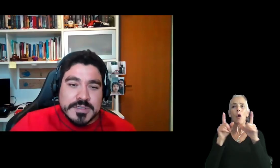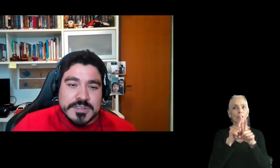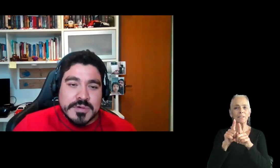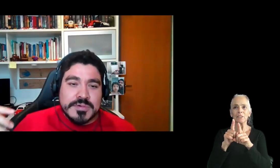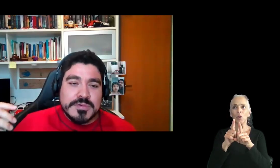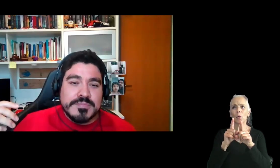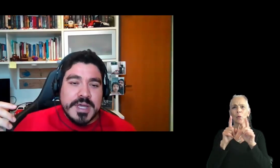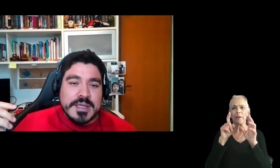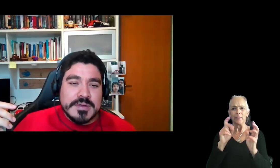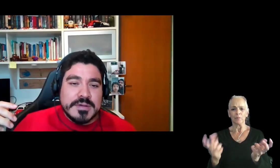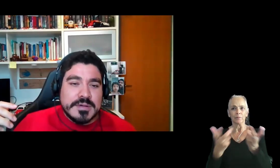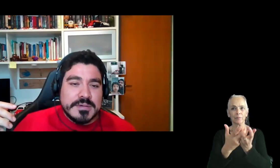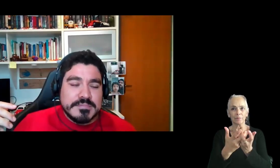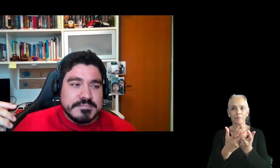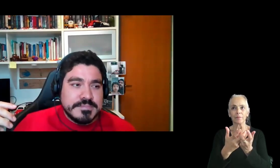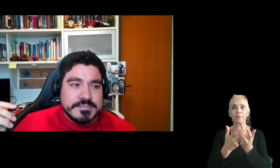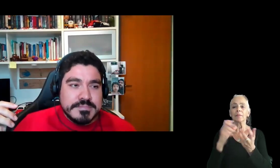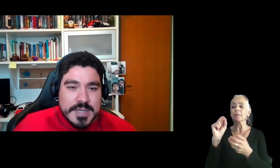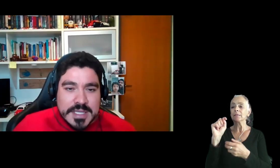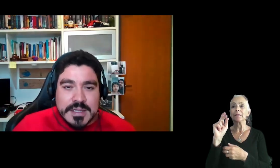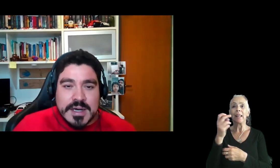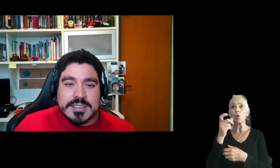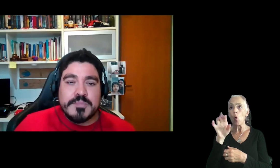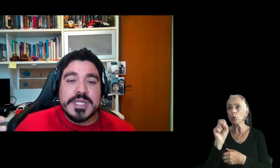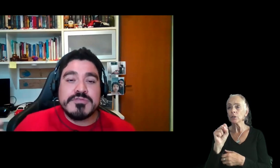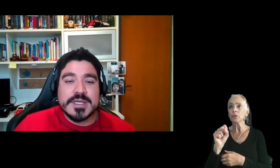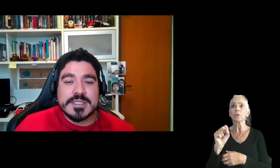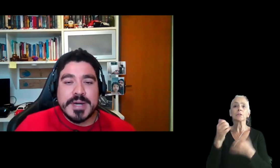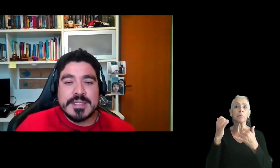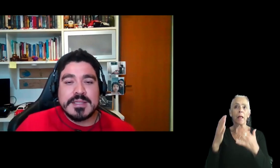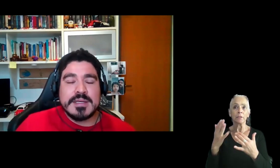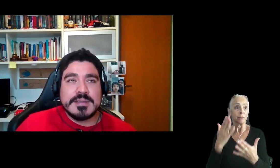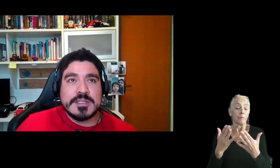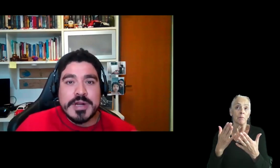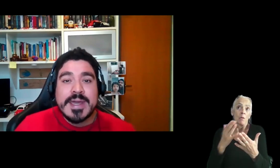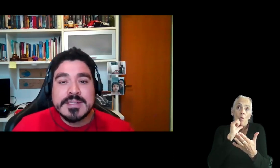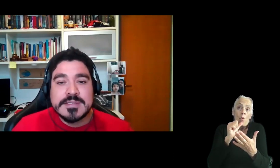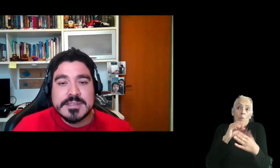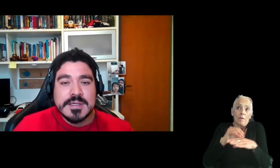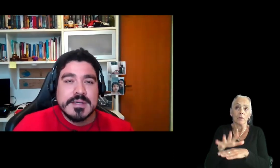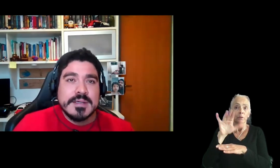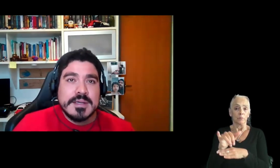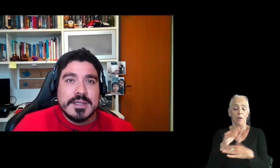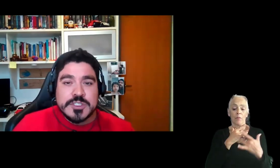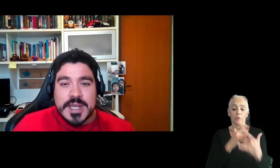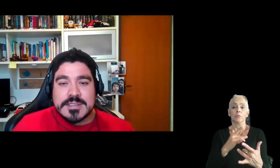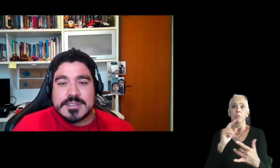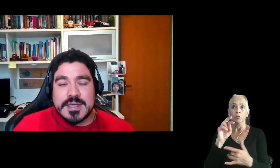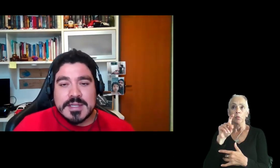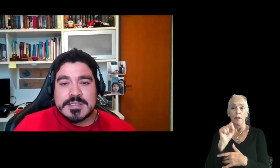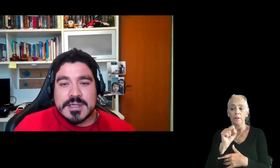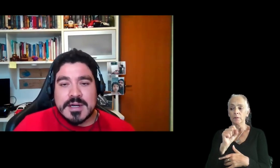stakeholders who may or may not be influenced by the, the, the trends and